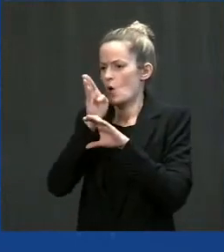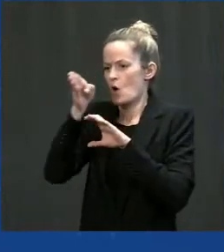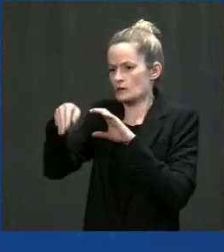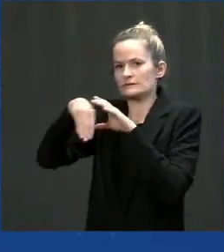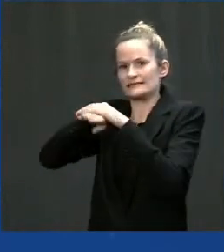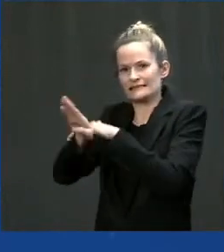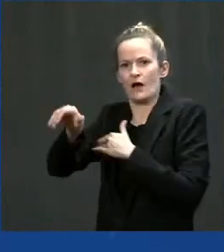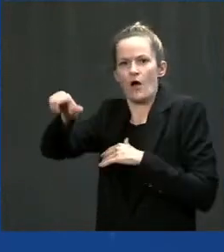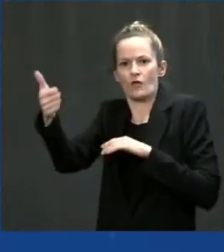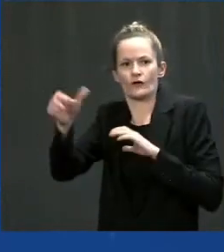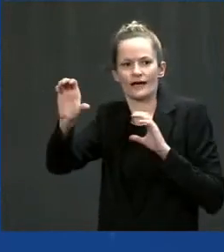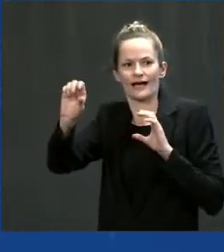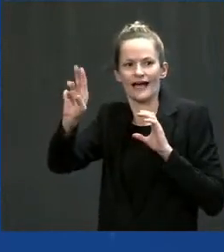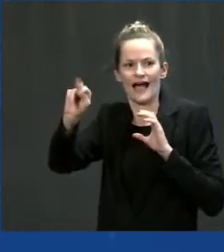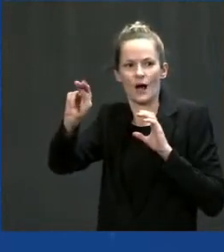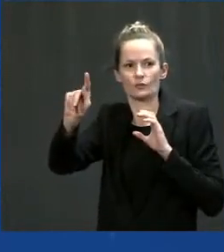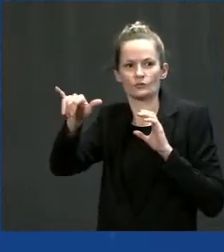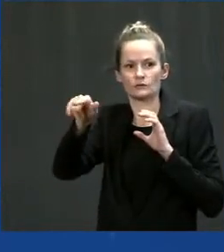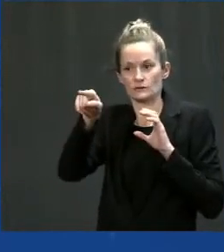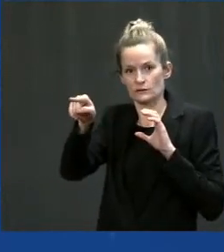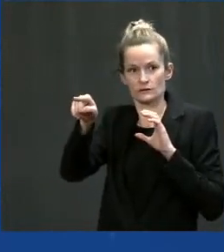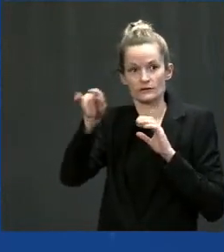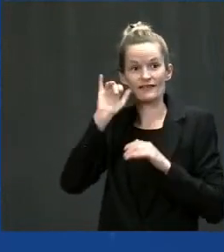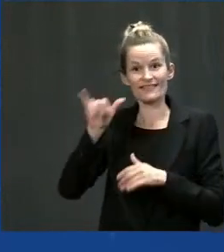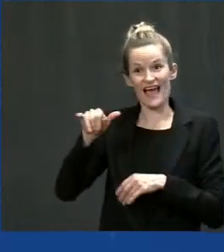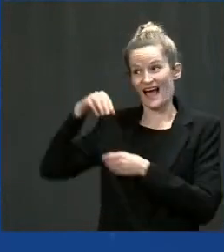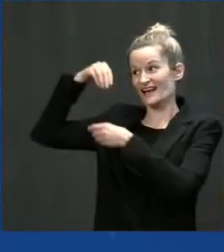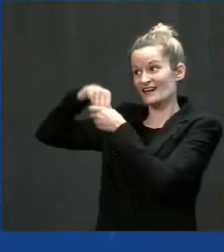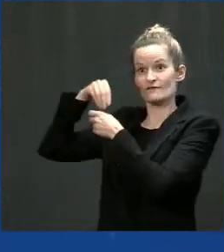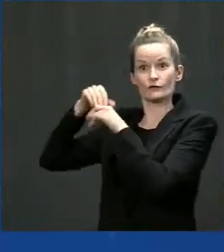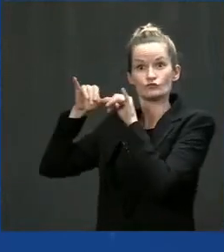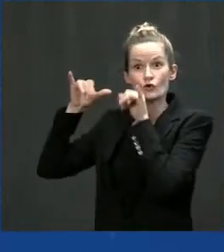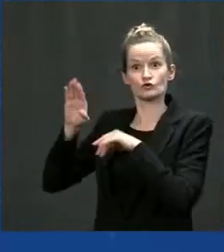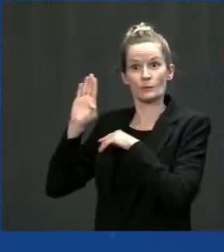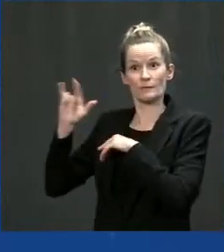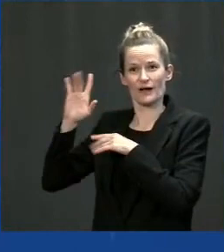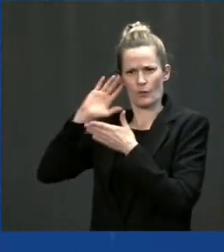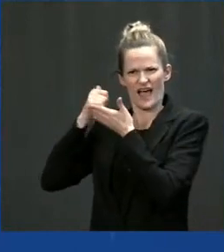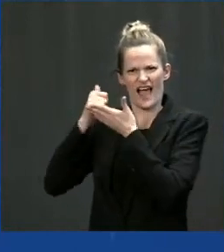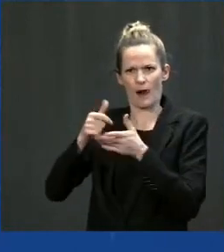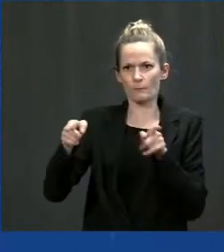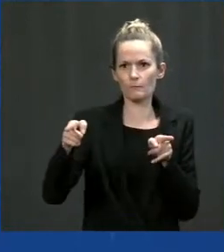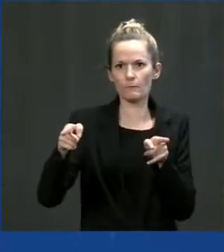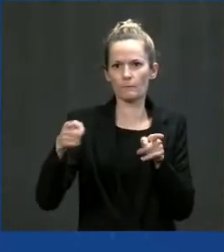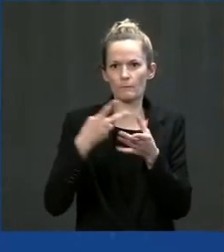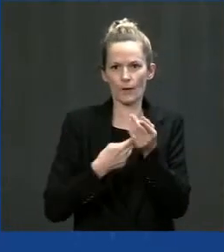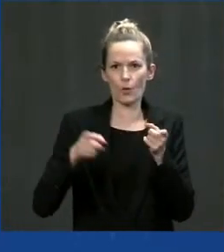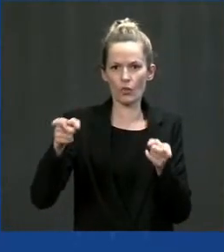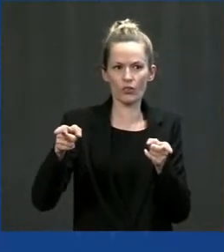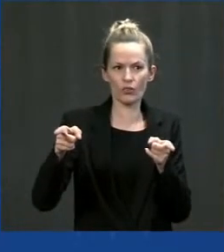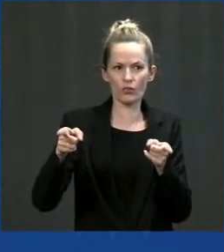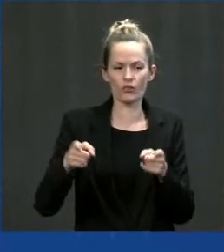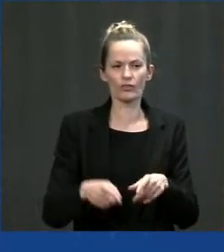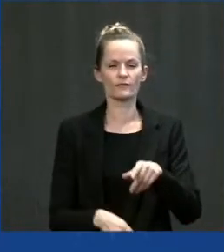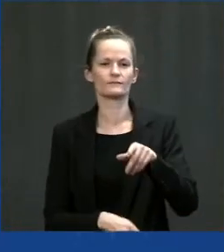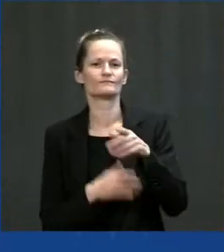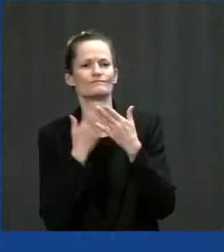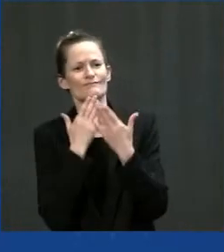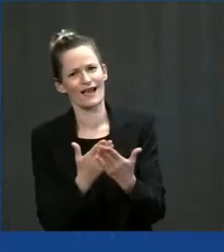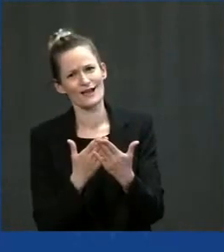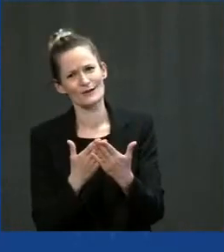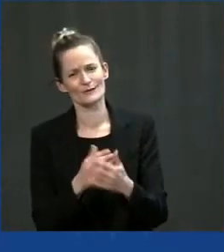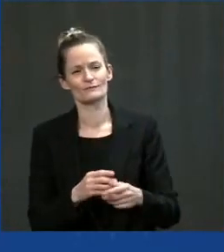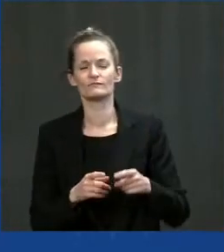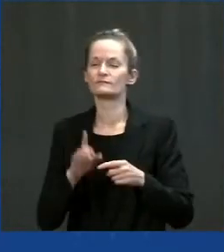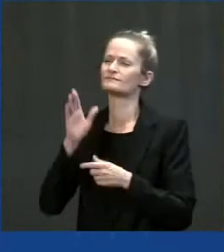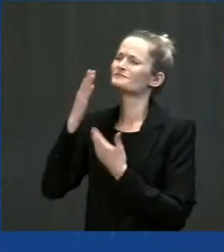infrastructure package will help us do just that. So thank you very much. Well, thank you. Look, what